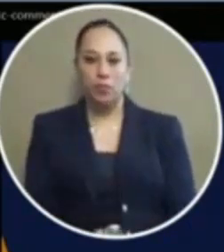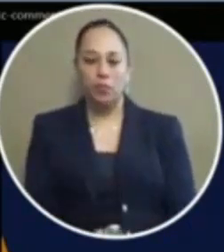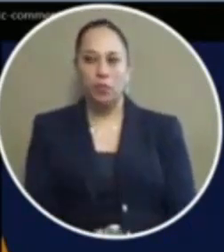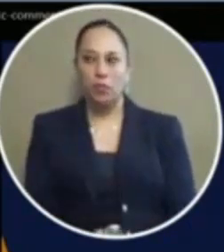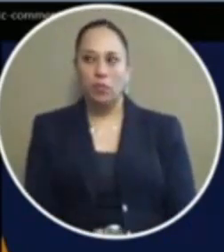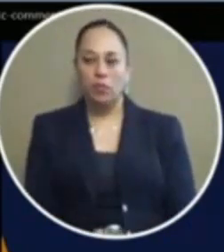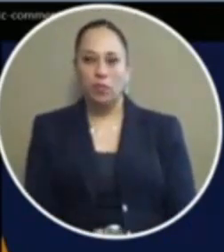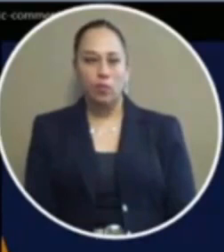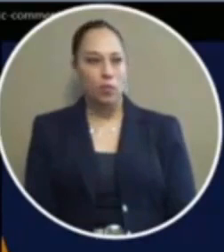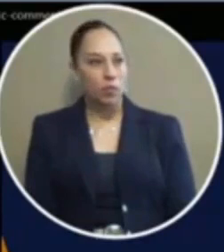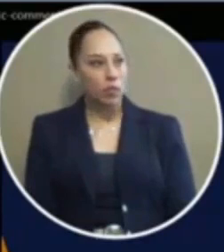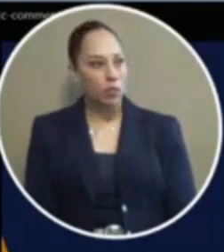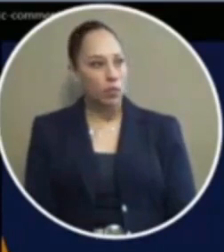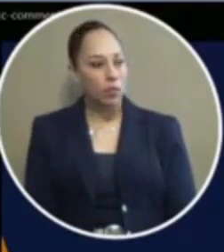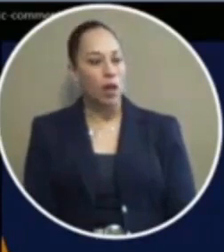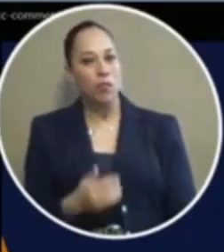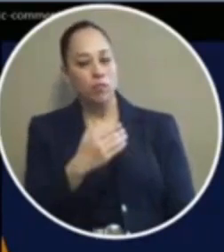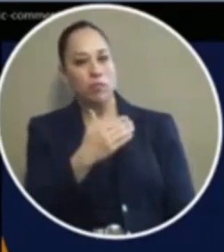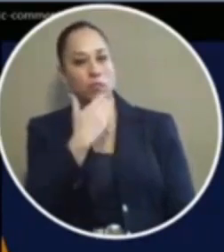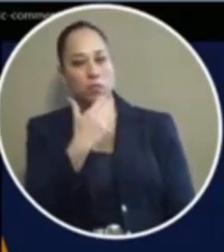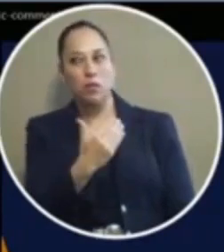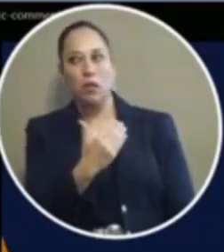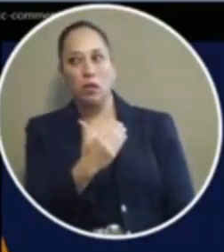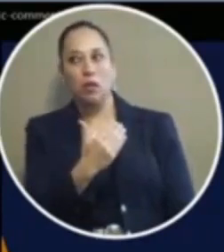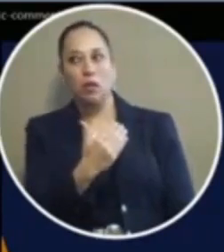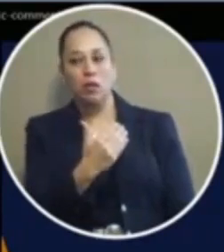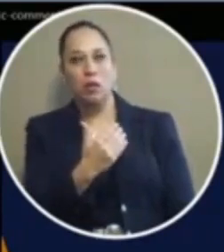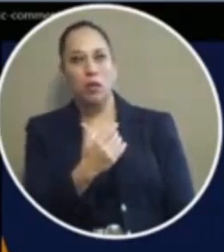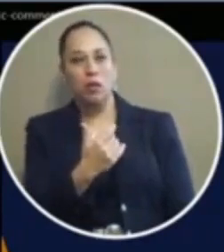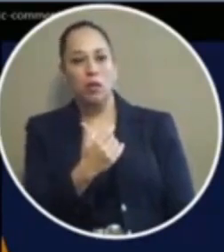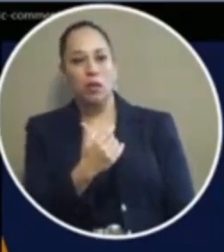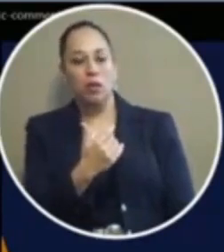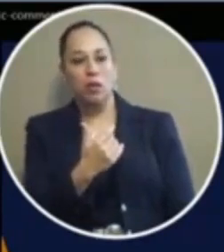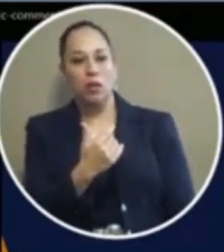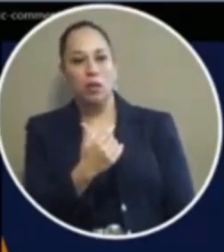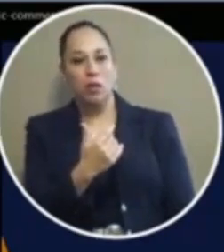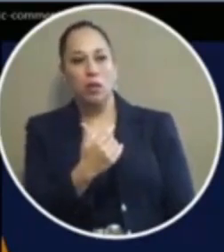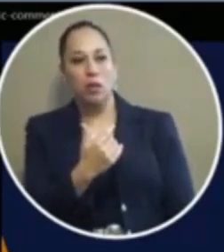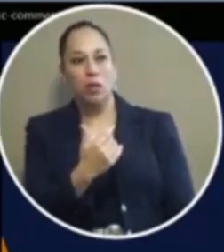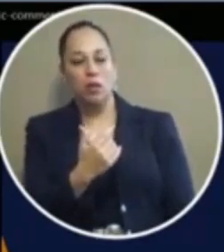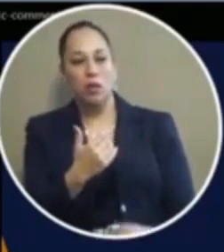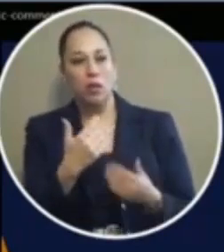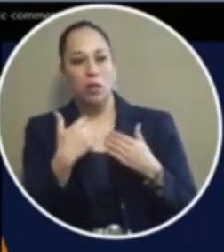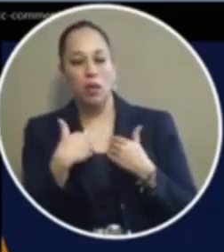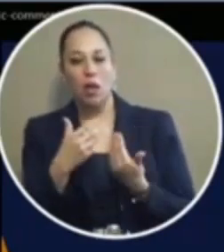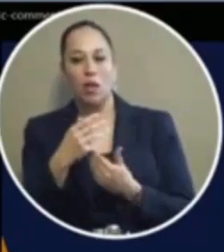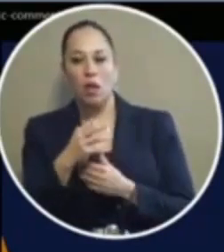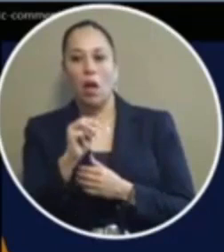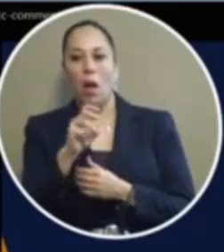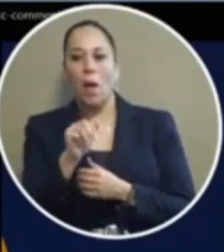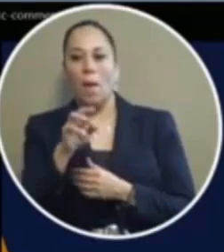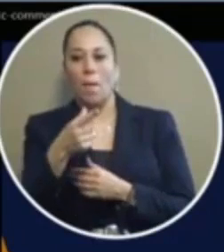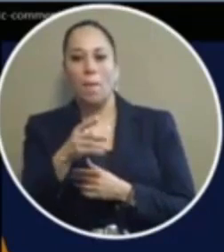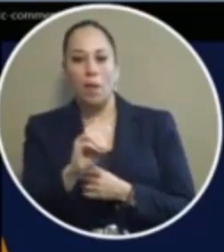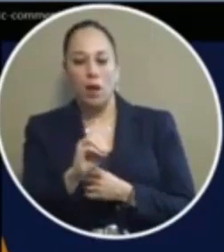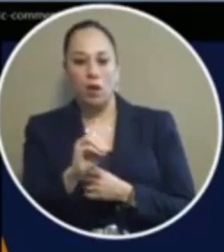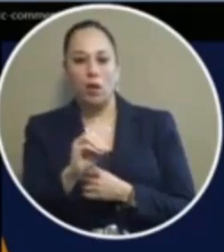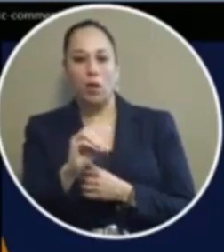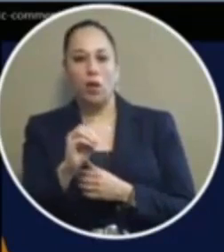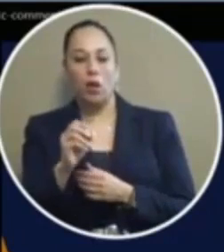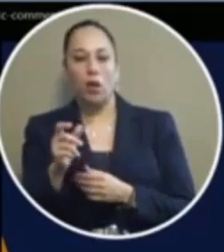afternoon councilman thank you um afternoon councilman uh mayor dimargo uh joe moody